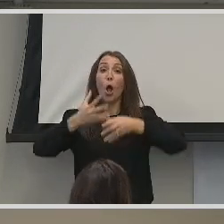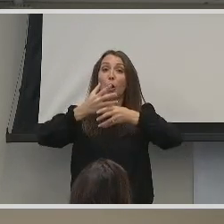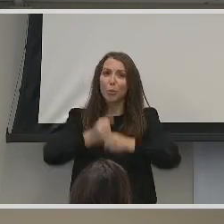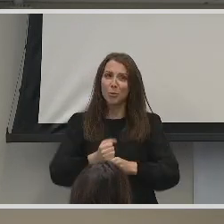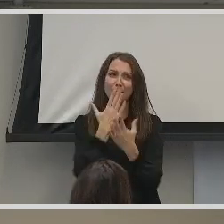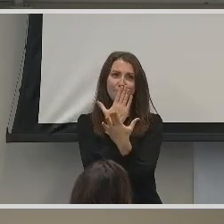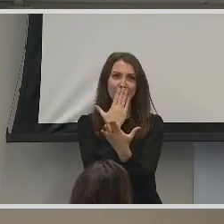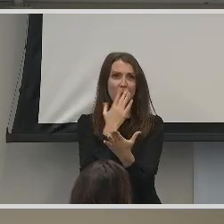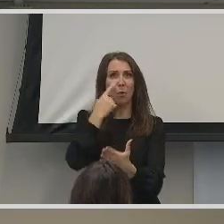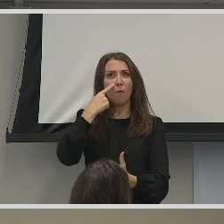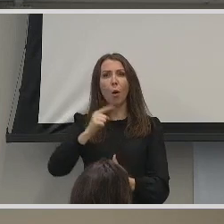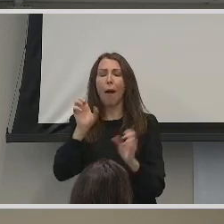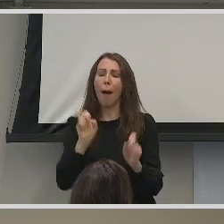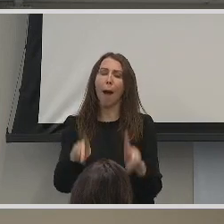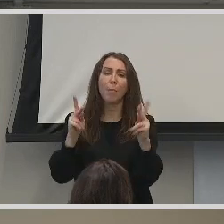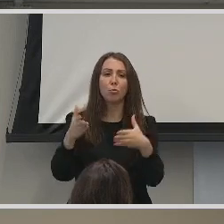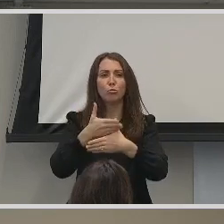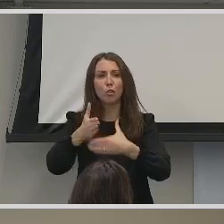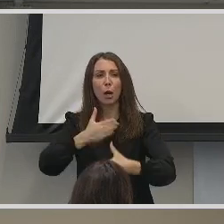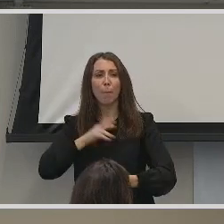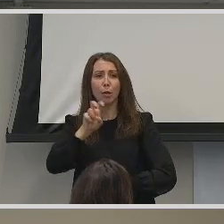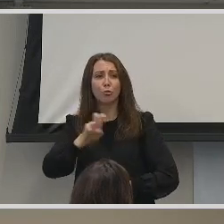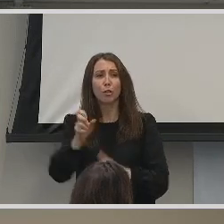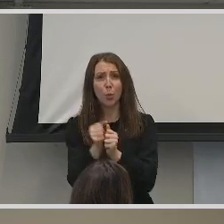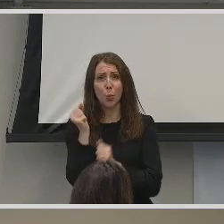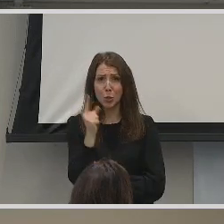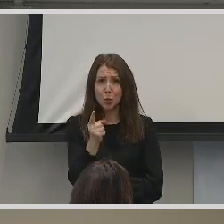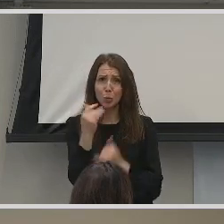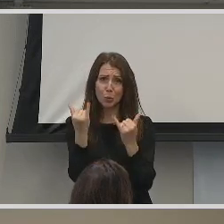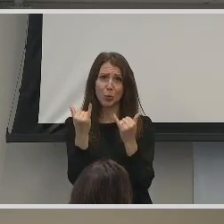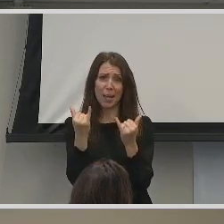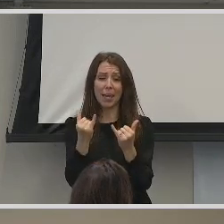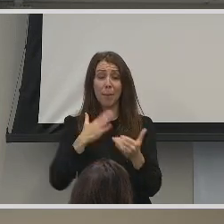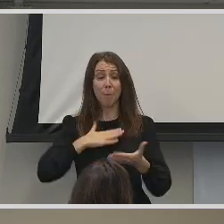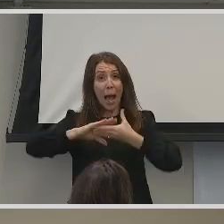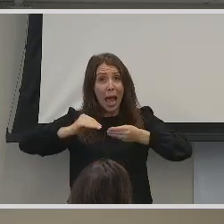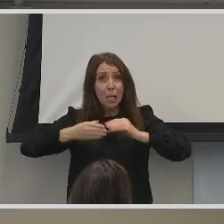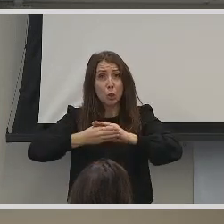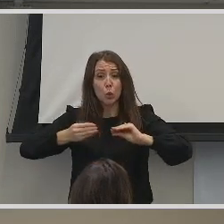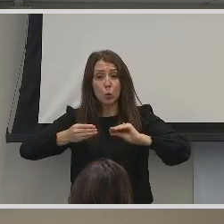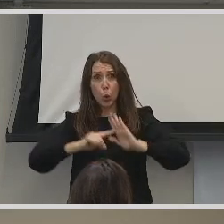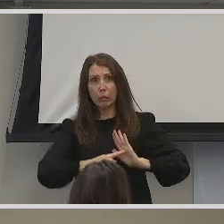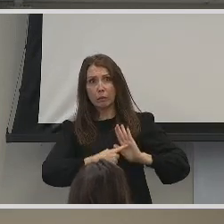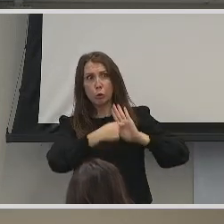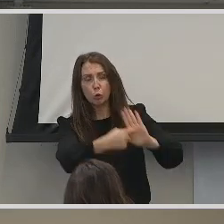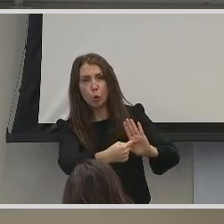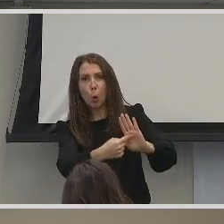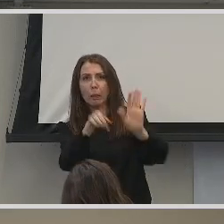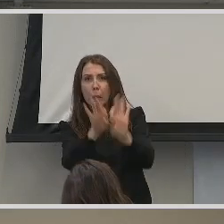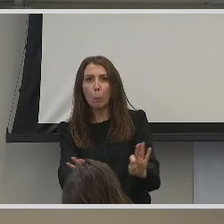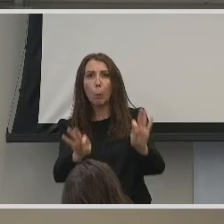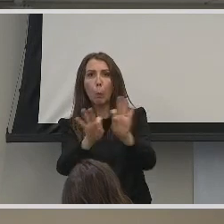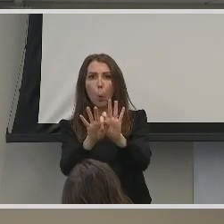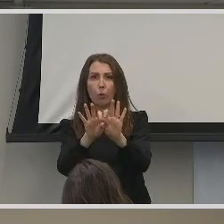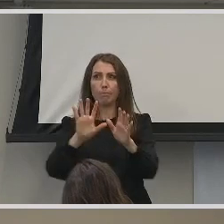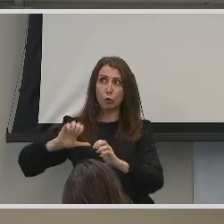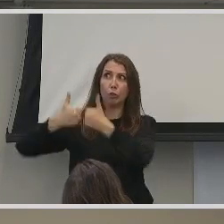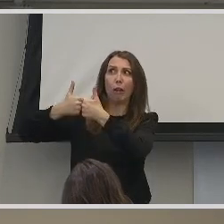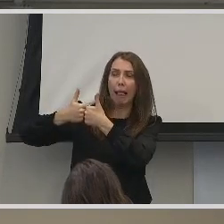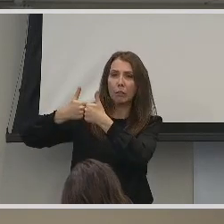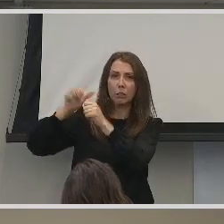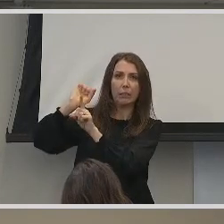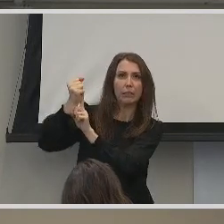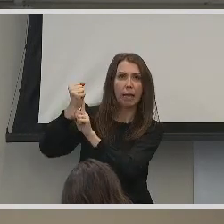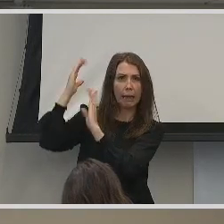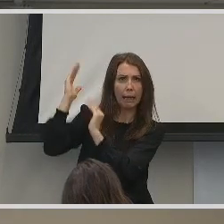I am grateful for the opportunity to share my journey with you today. My story underscores the importance of challenging societal perceptions and